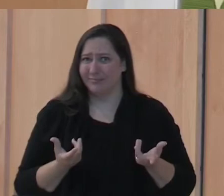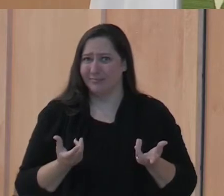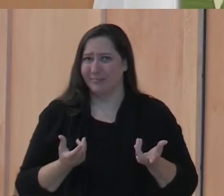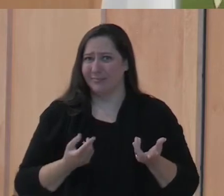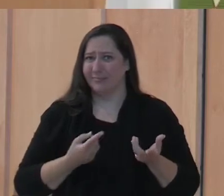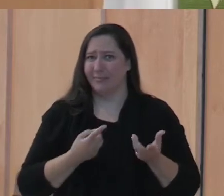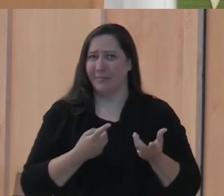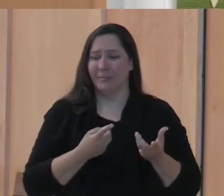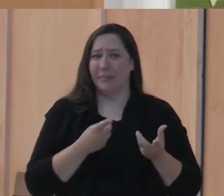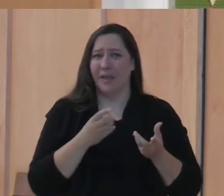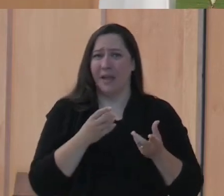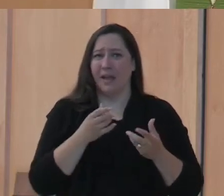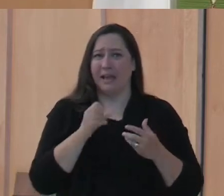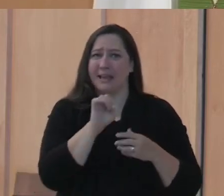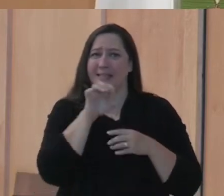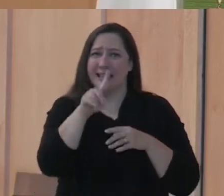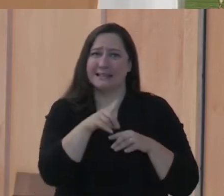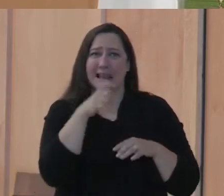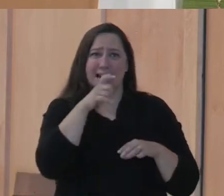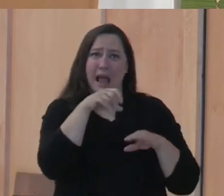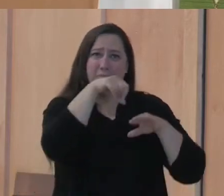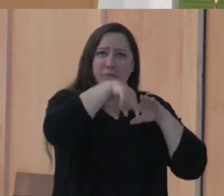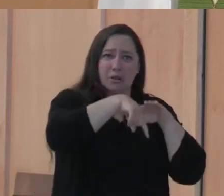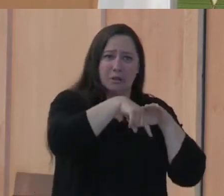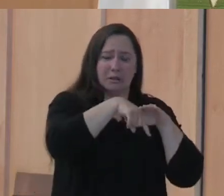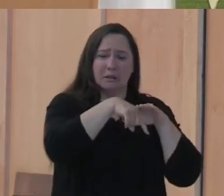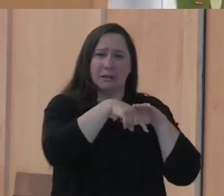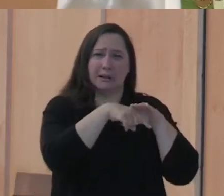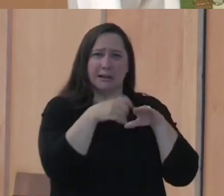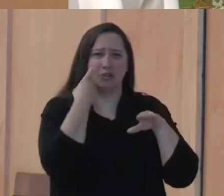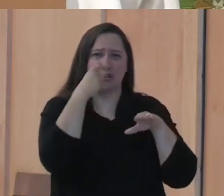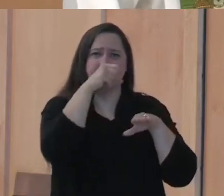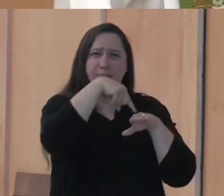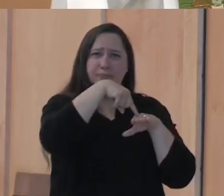poking the seed down in, it just plops on the surface and sits there.